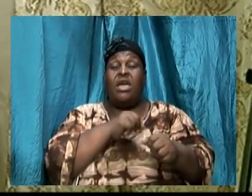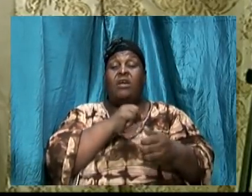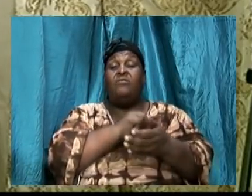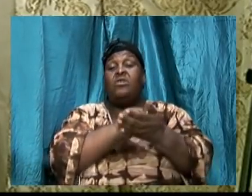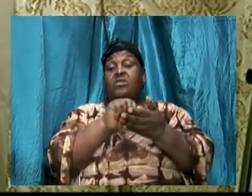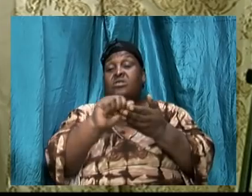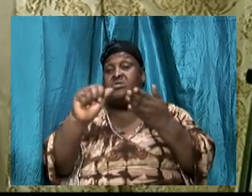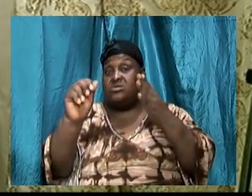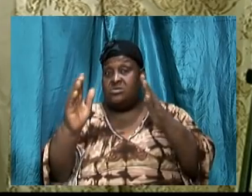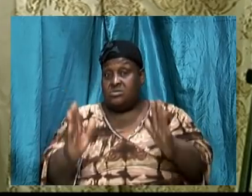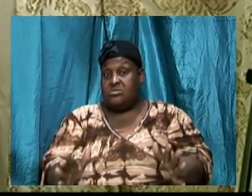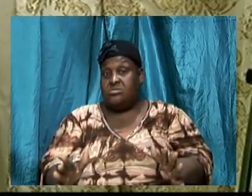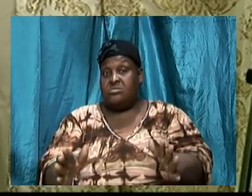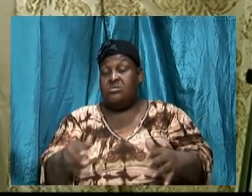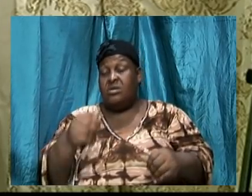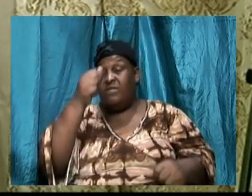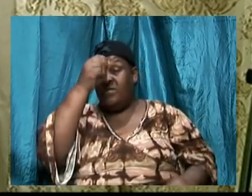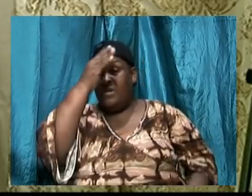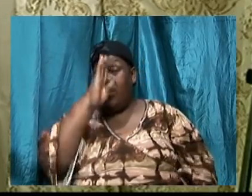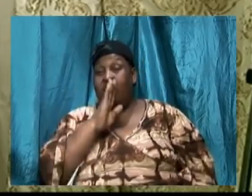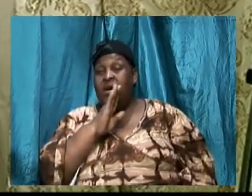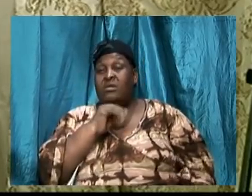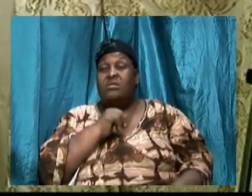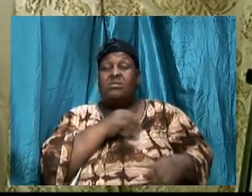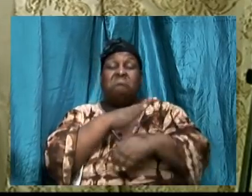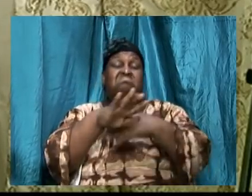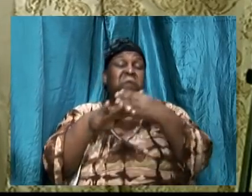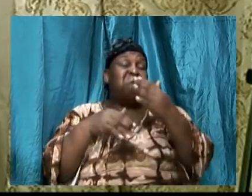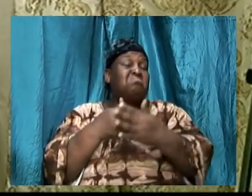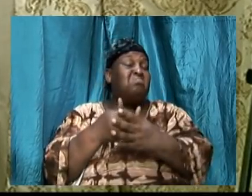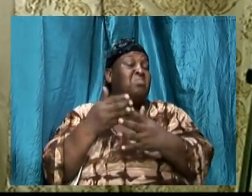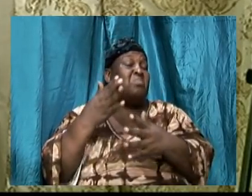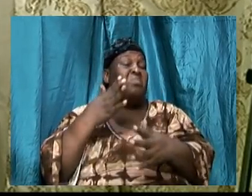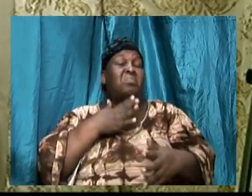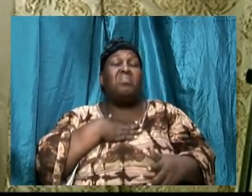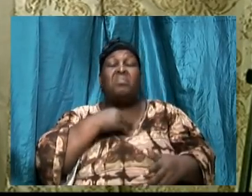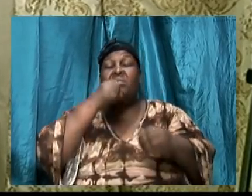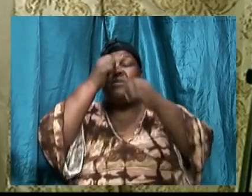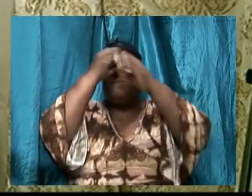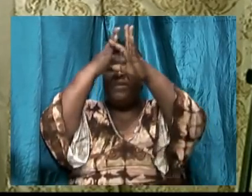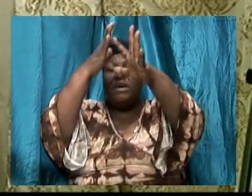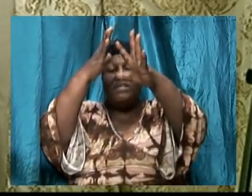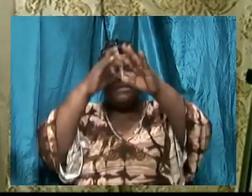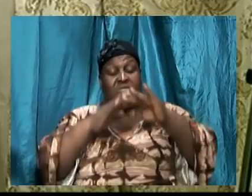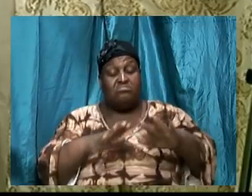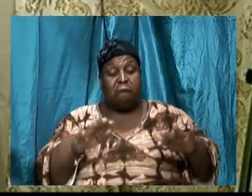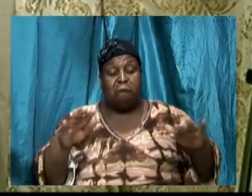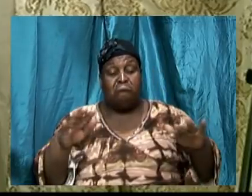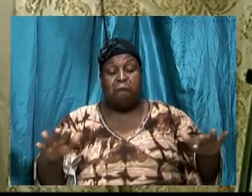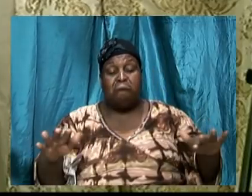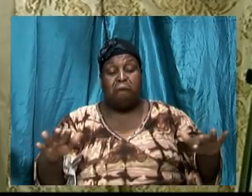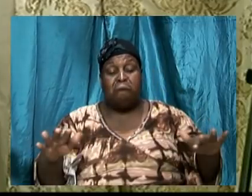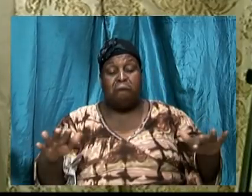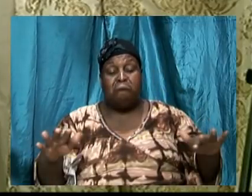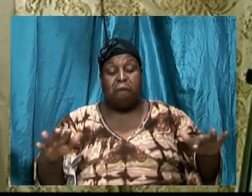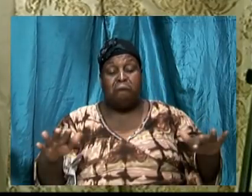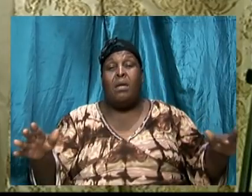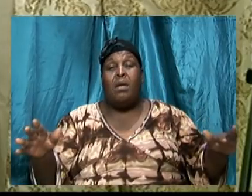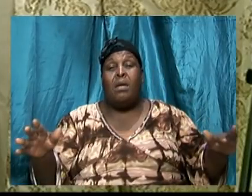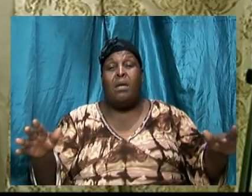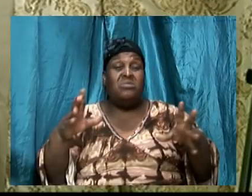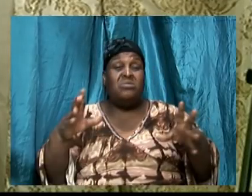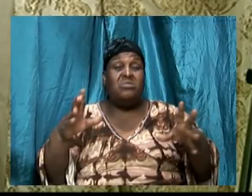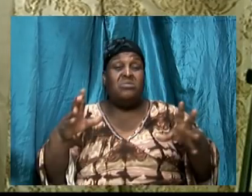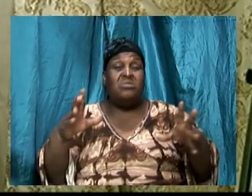every child of God, to all my father's children, that we must take seriously